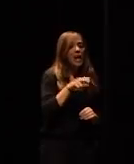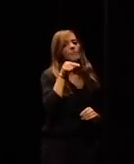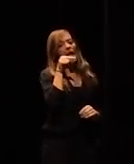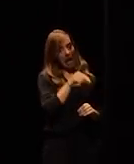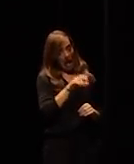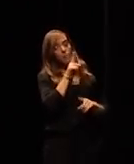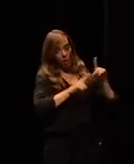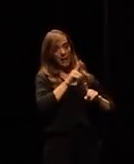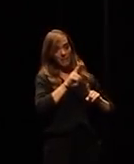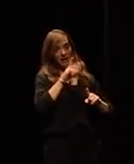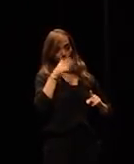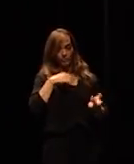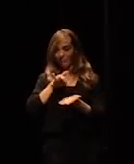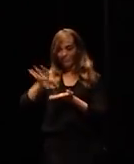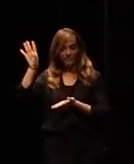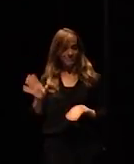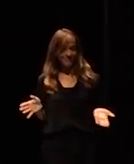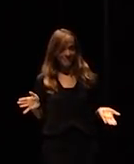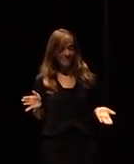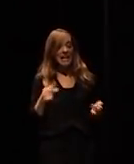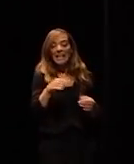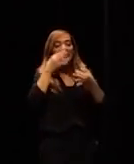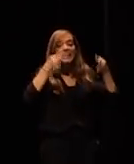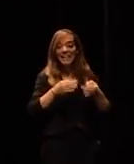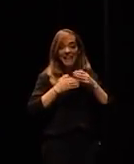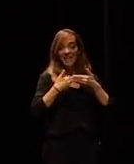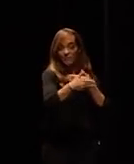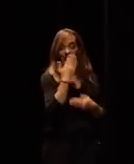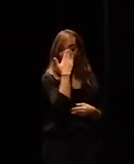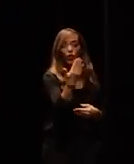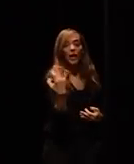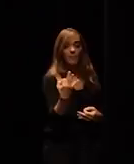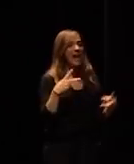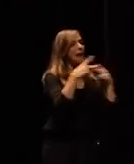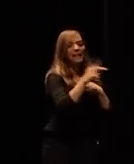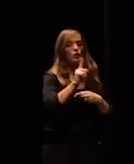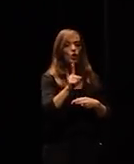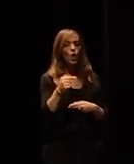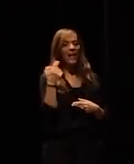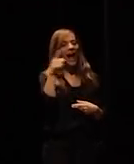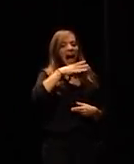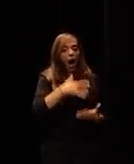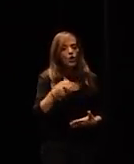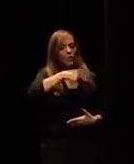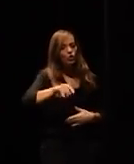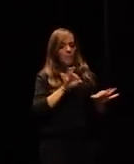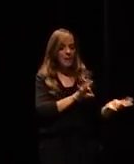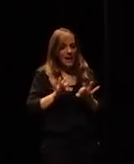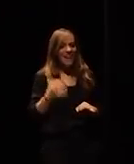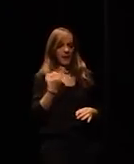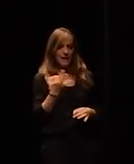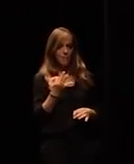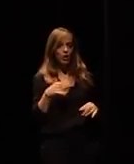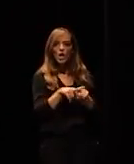and that is our reality we should not sugar coat this we have to be ready for this change when people like truck drivers and fast food workers and